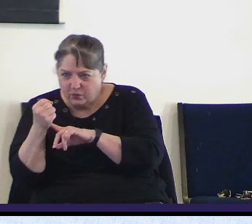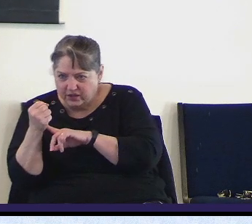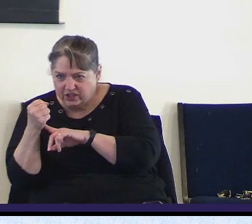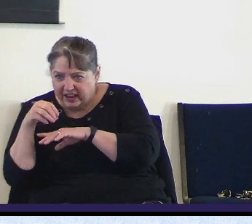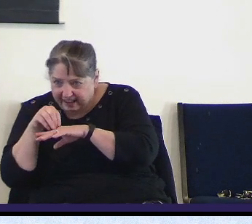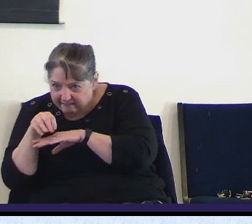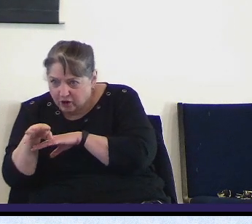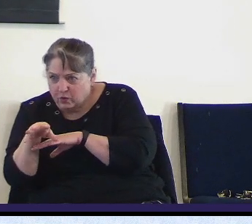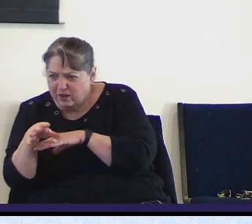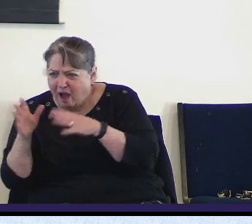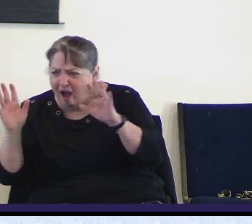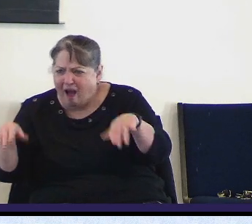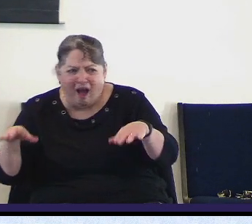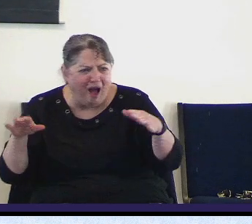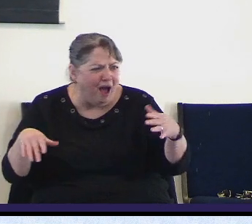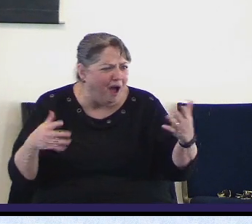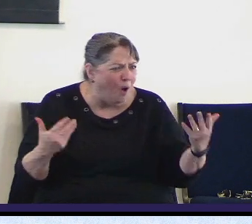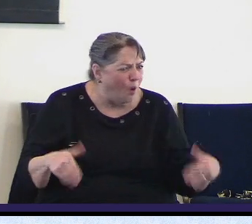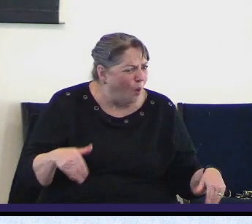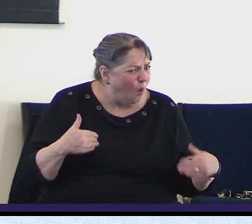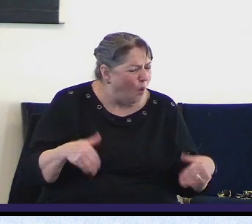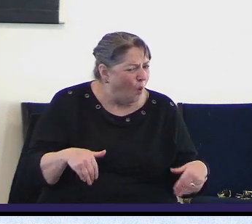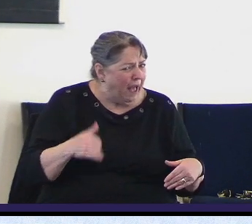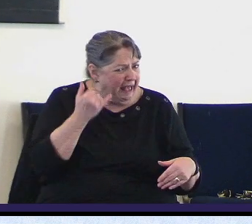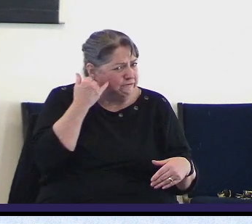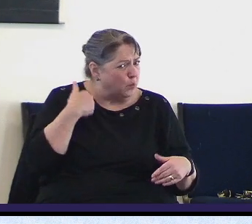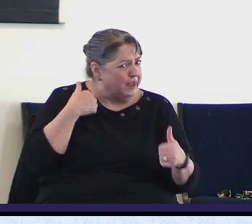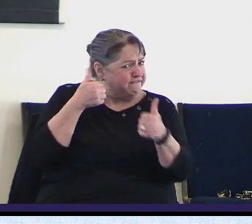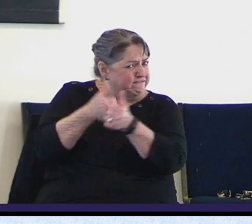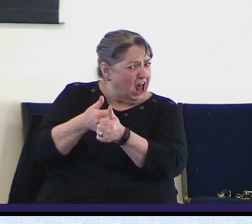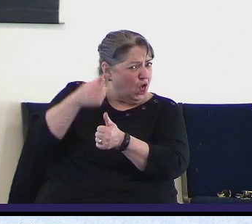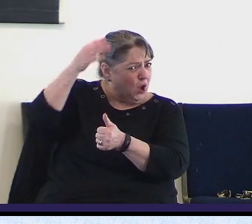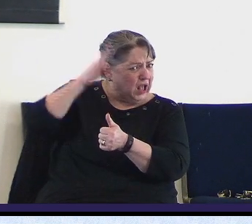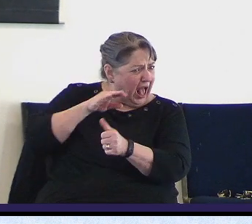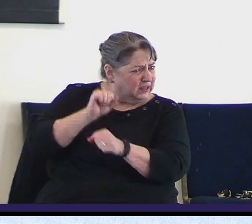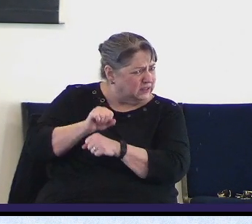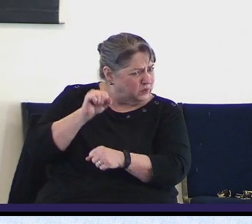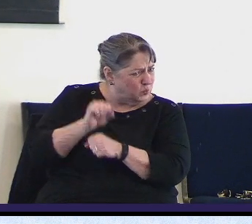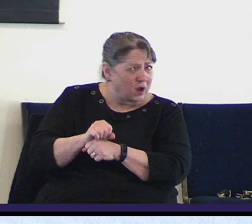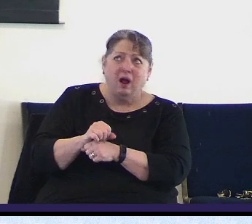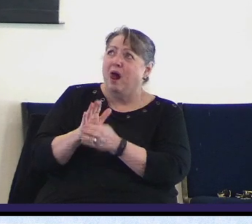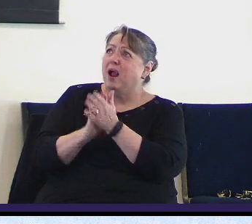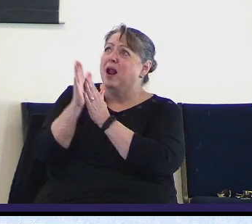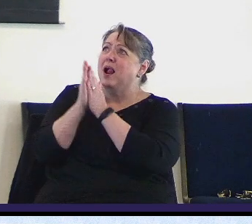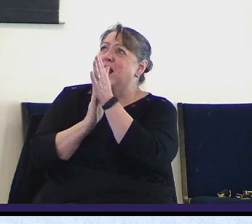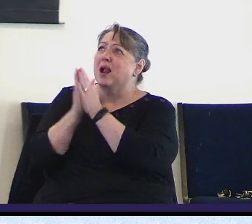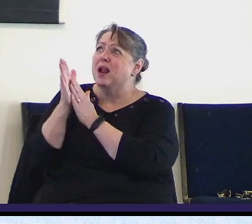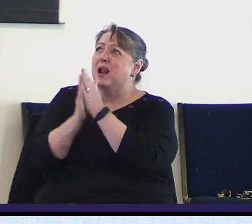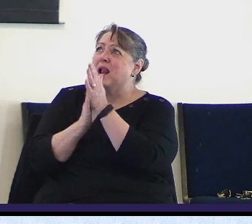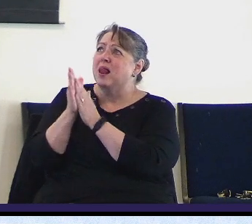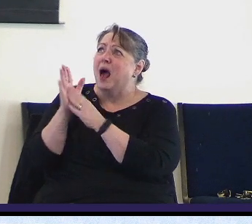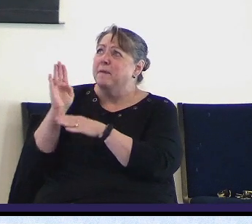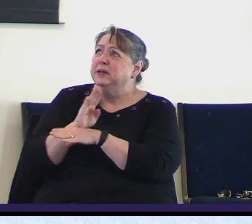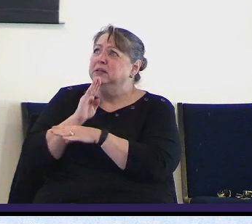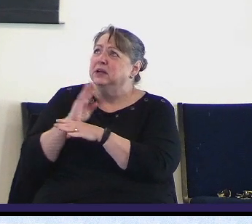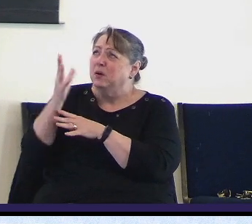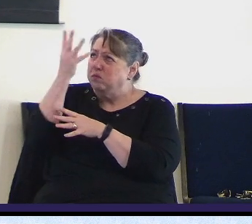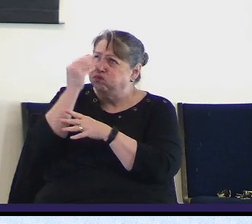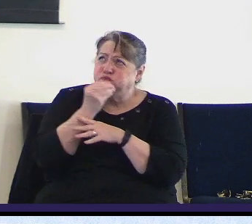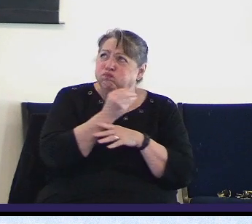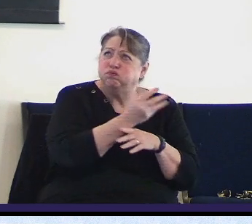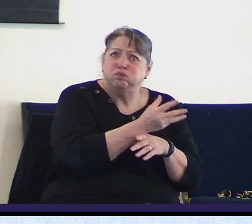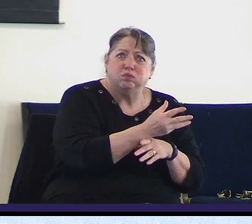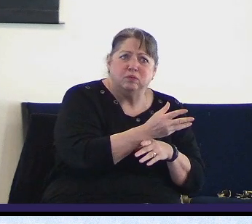imagine that a church being busy about God's faithfulness and God's promise in a world that seems